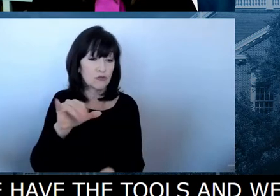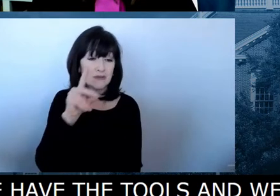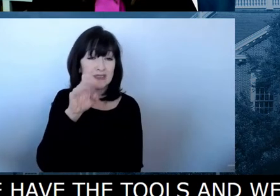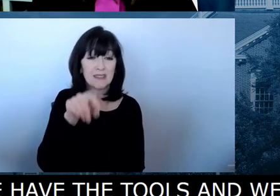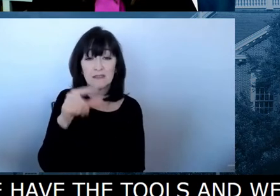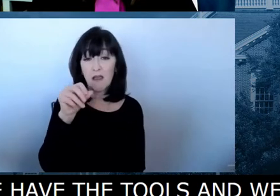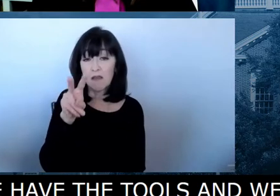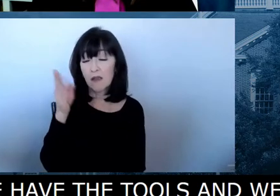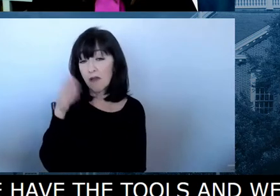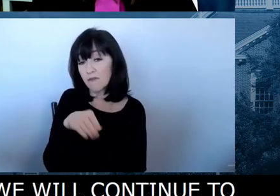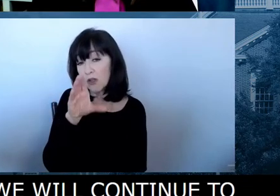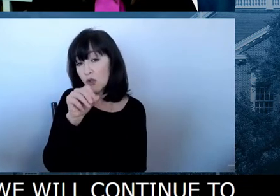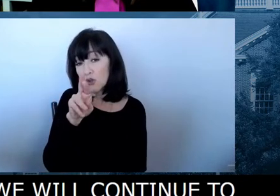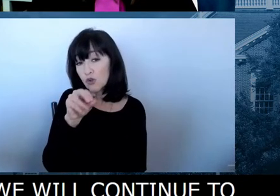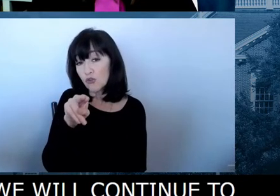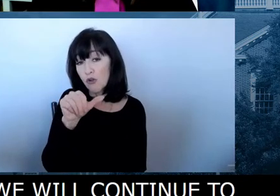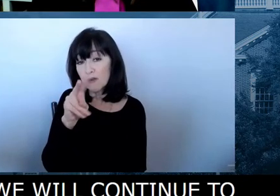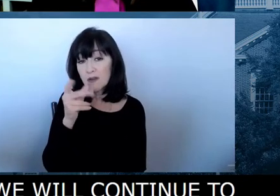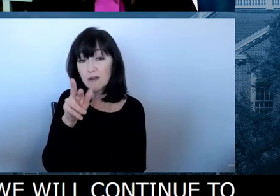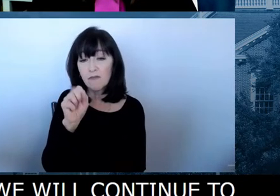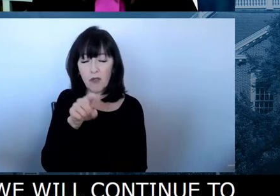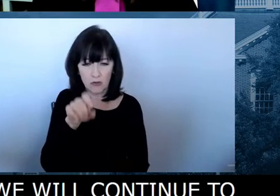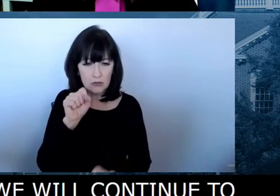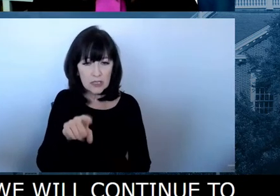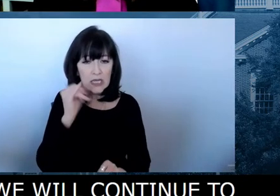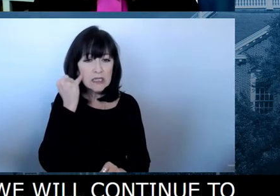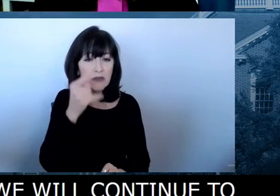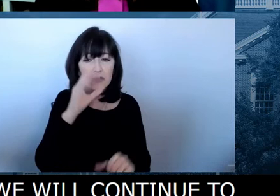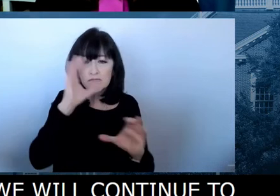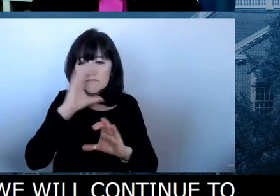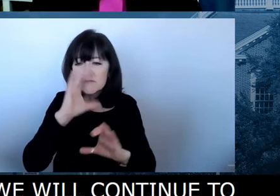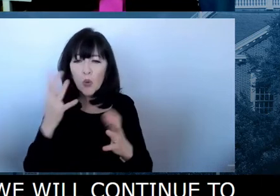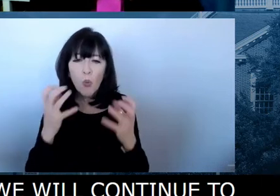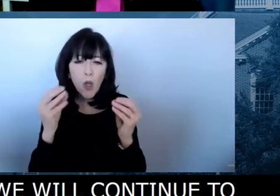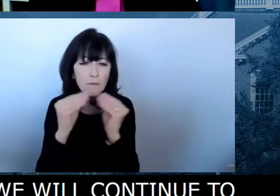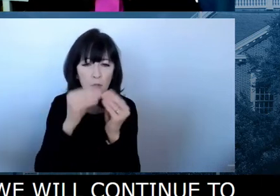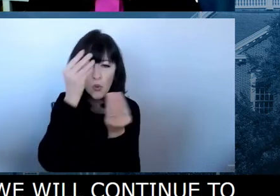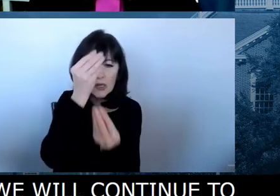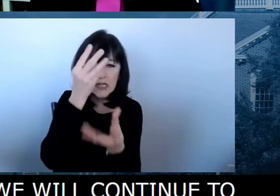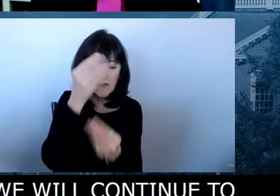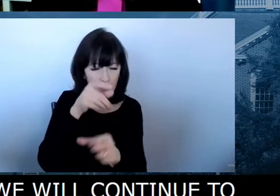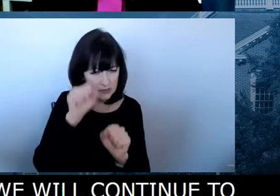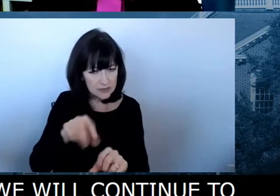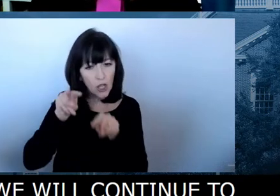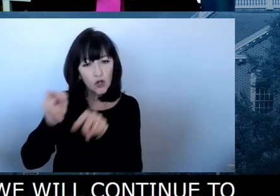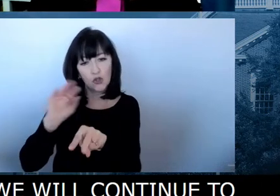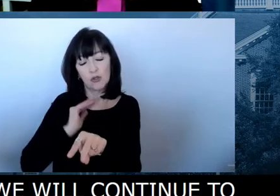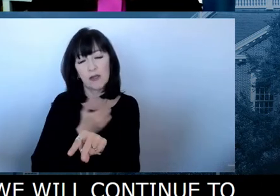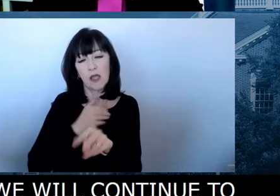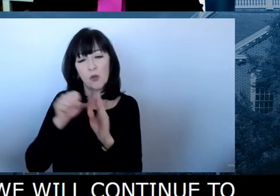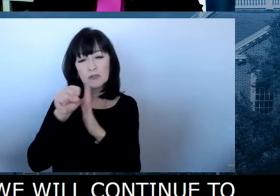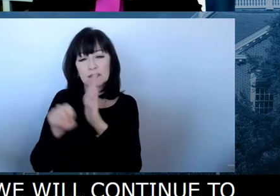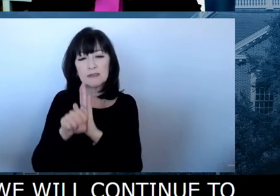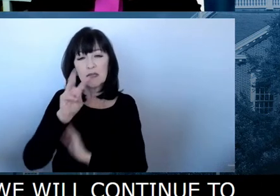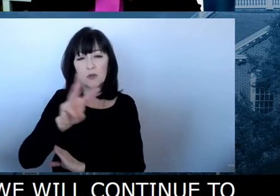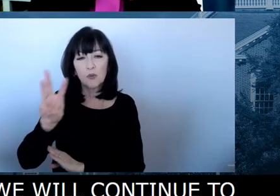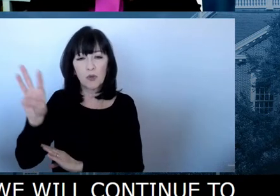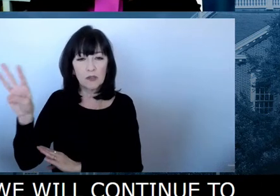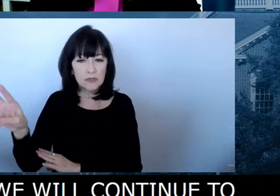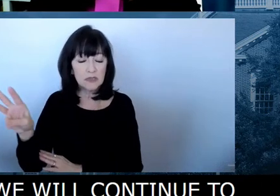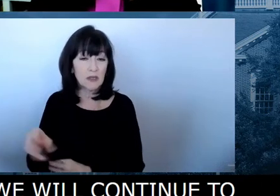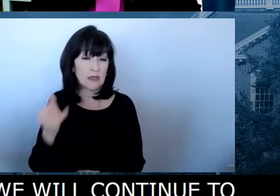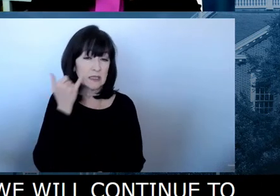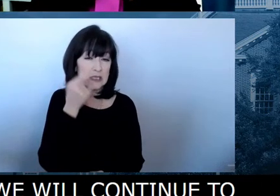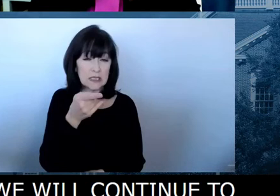You can get just about any, any information that you need in terms of vaccines, uh, therapeutics,